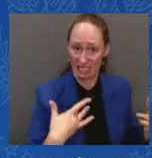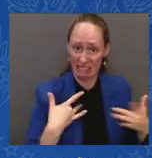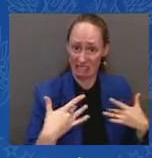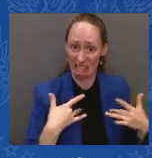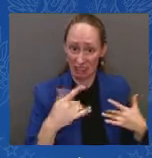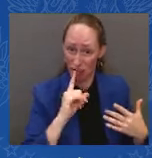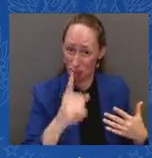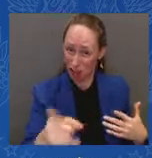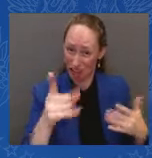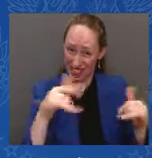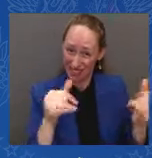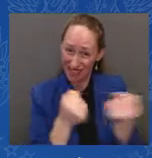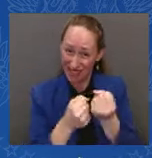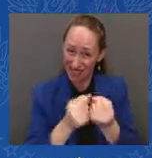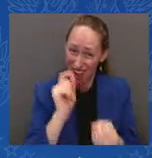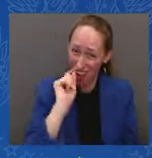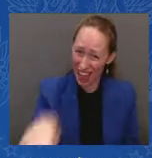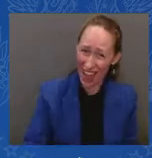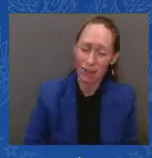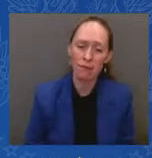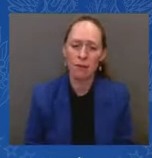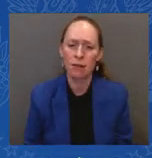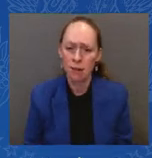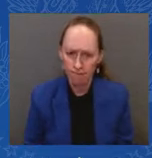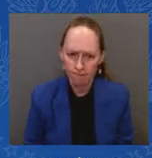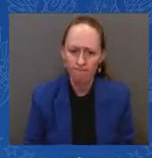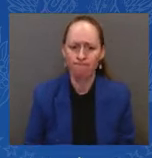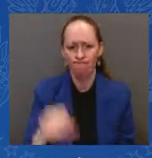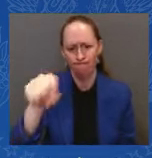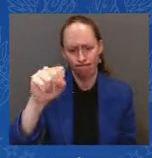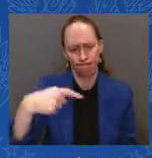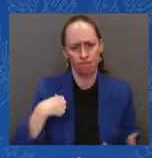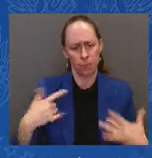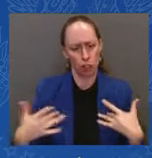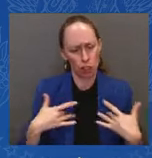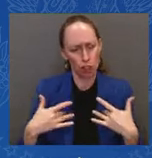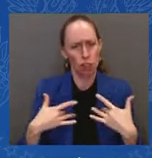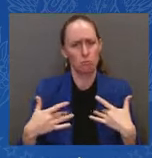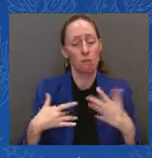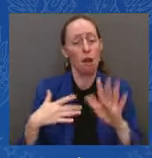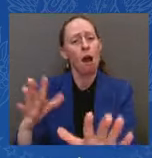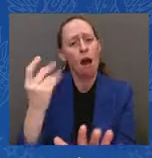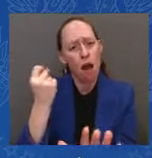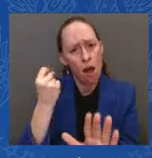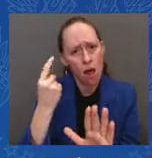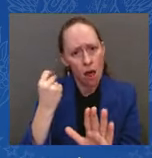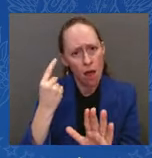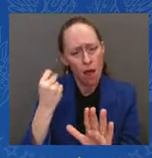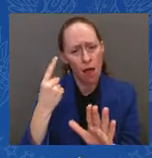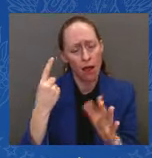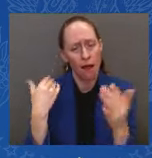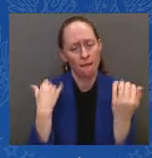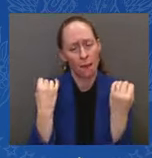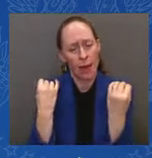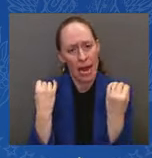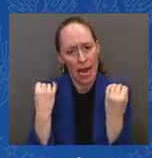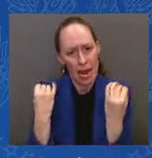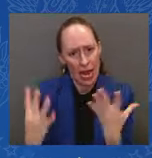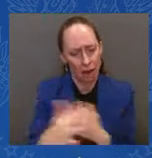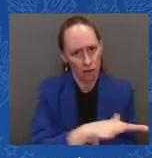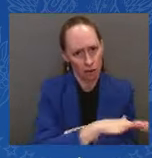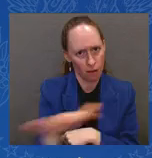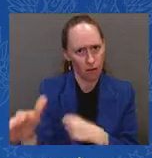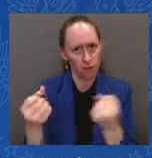support funding Ukraine. With your — I'm going to be announcing very shortly a major speech I'm going to make on this issue